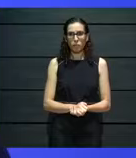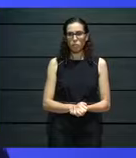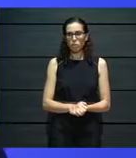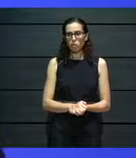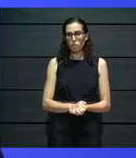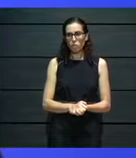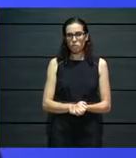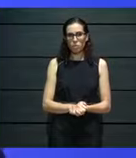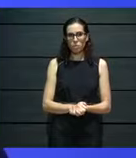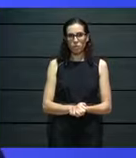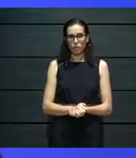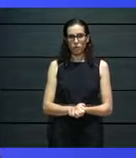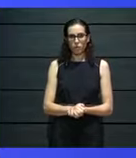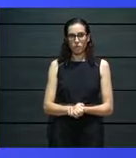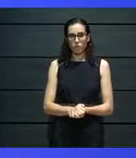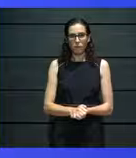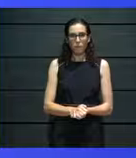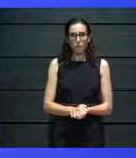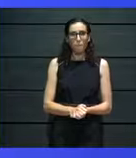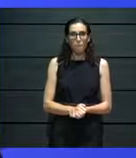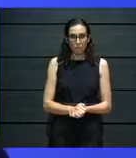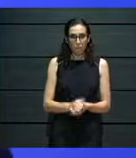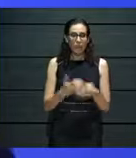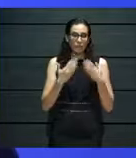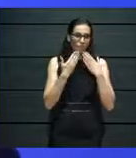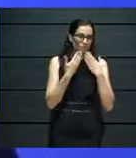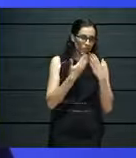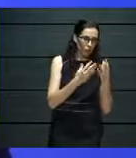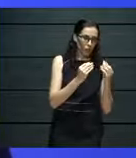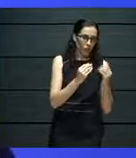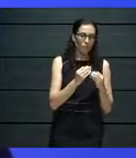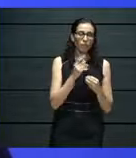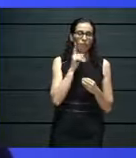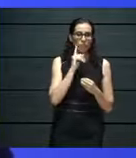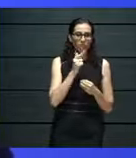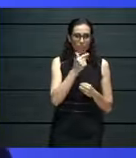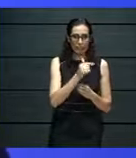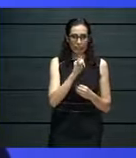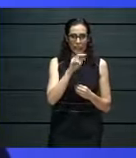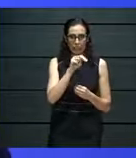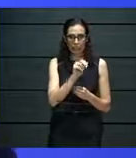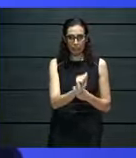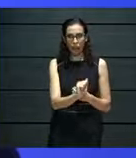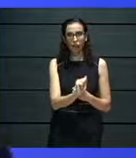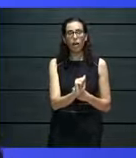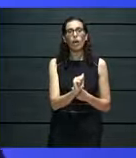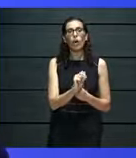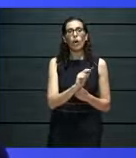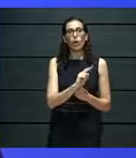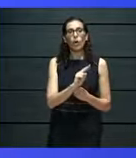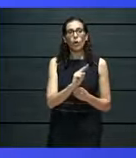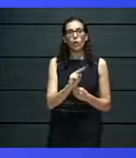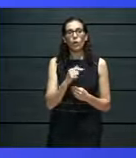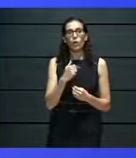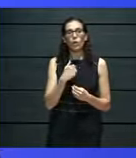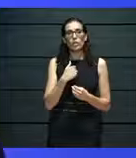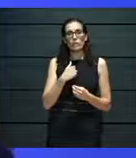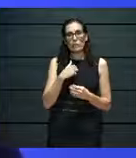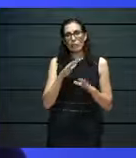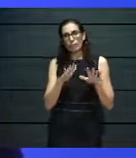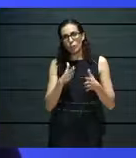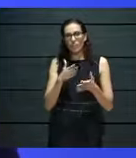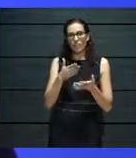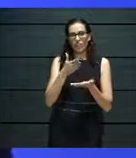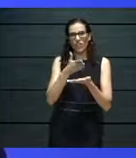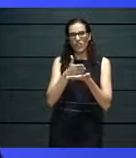much, Tina. Tina is our secretary, and obviously we are very keen on having the new generation, because now I'm a bit in the middle of